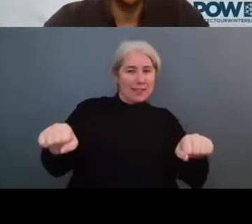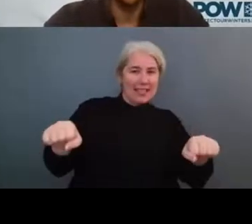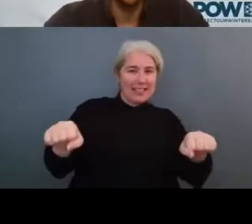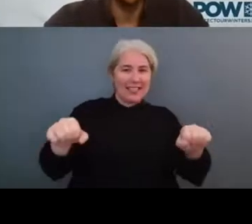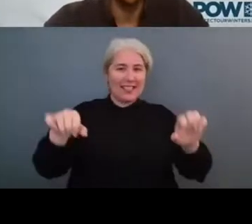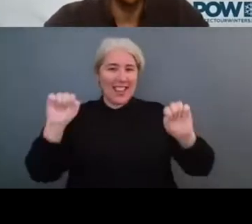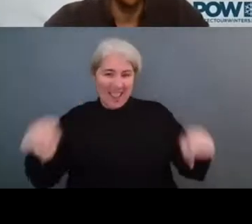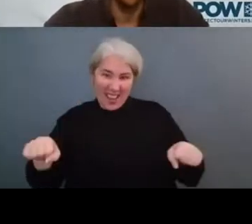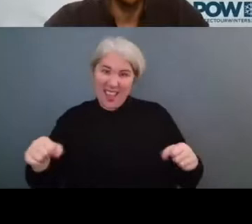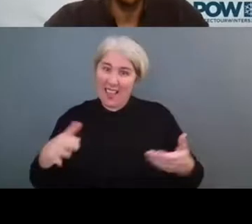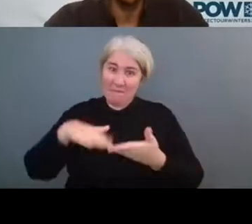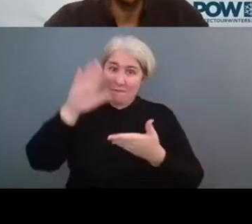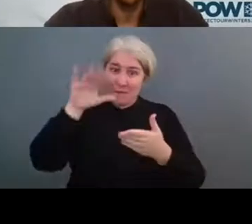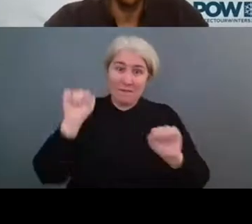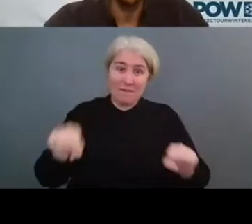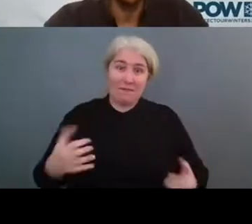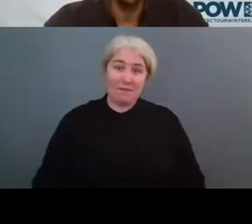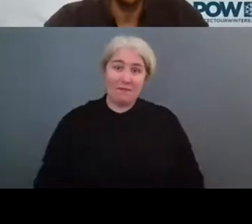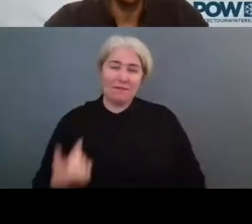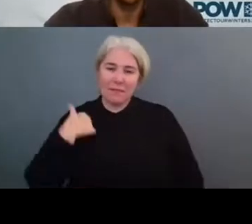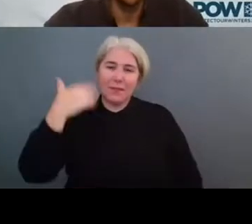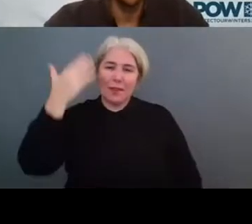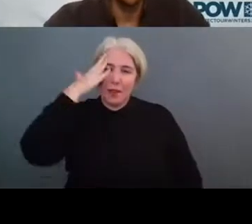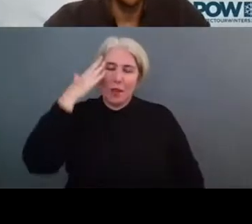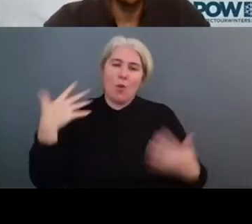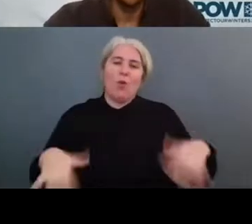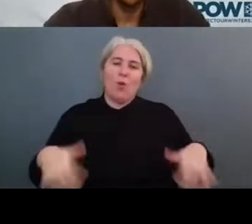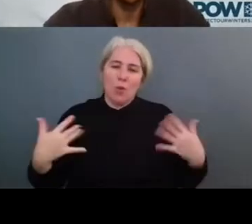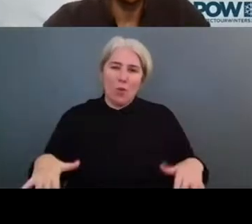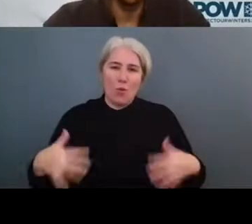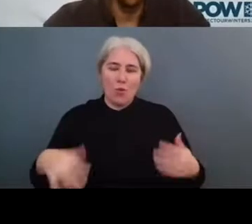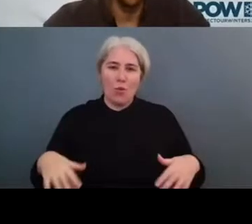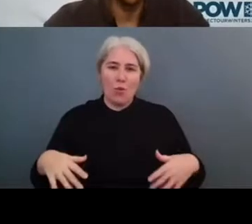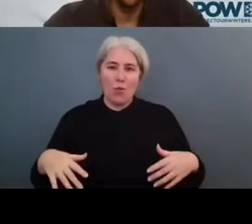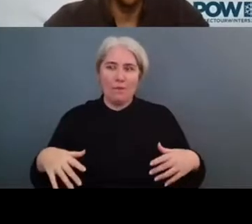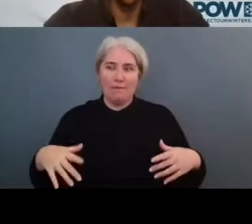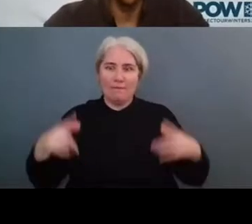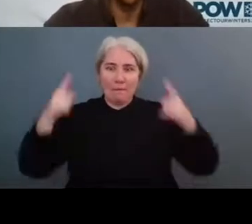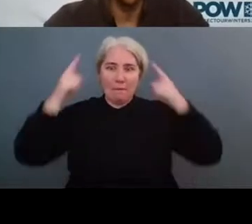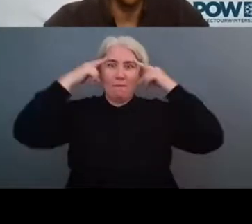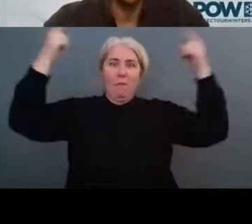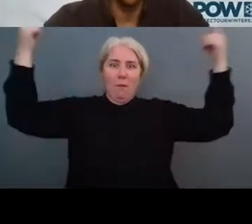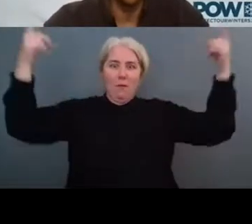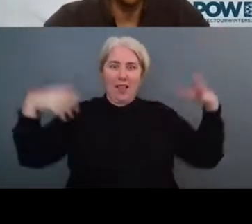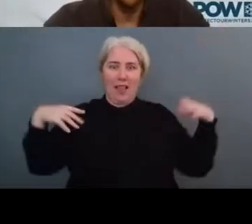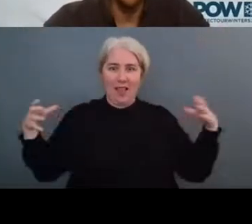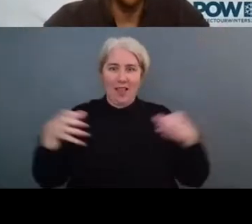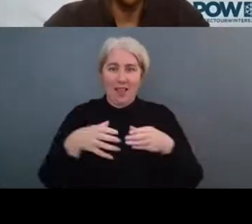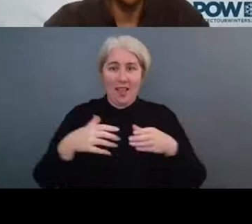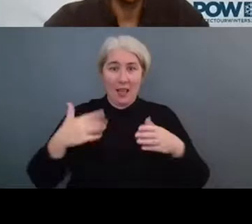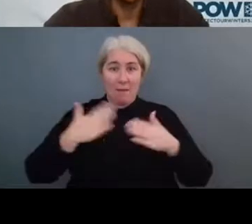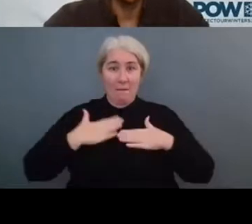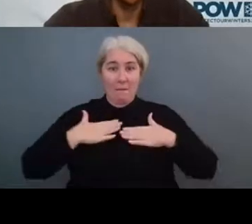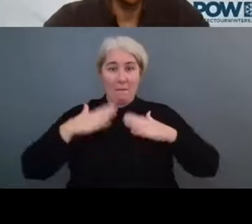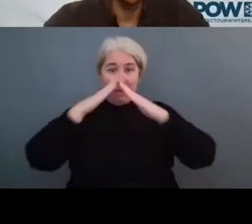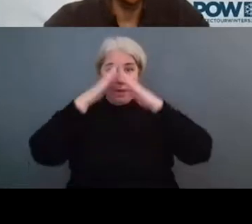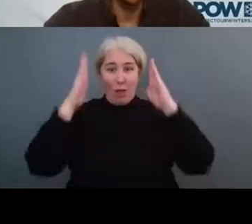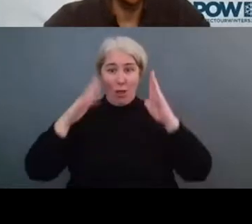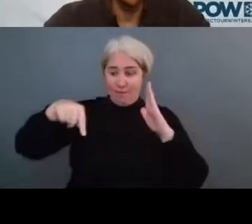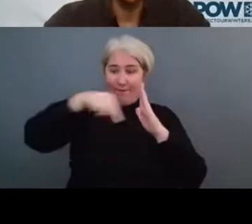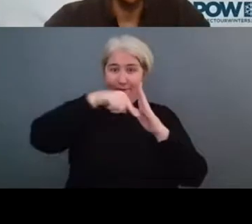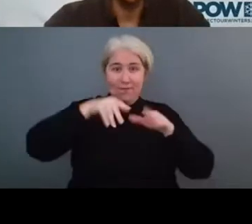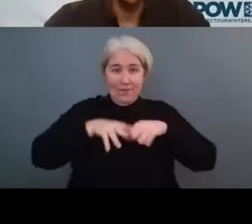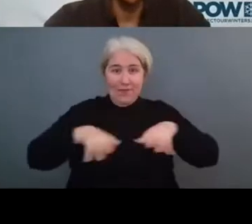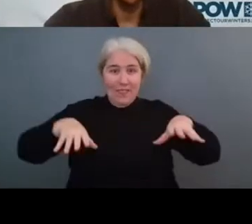Obviously, it's super popular with our community. And what we have found at PAW also is that the people who engage